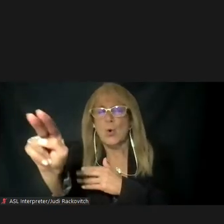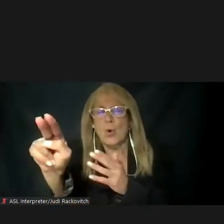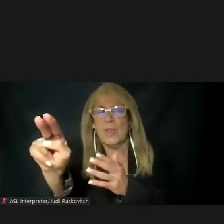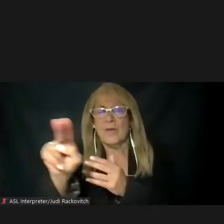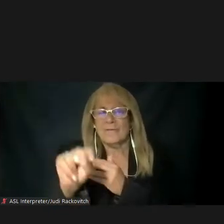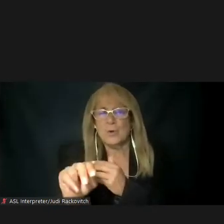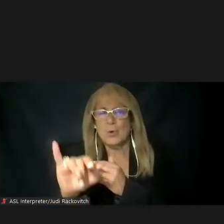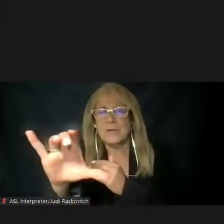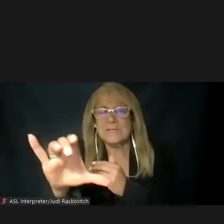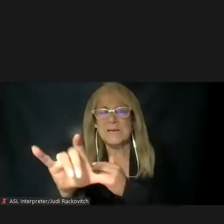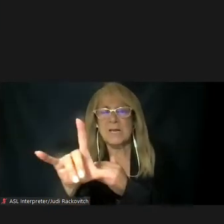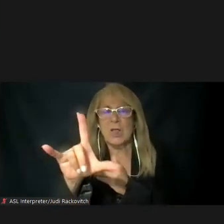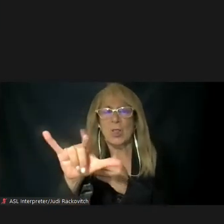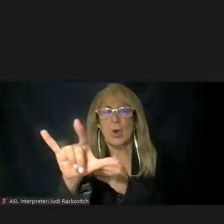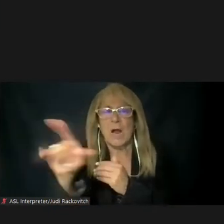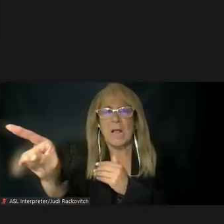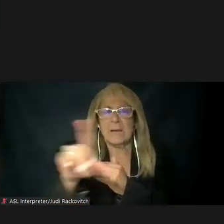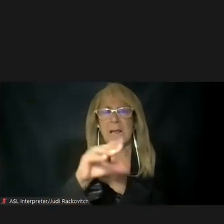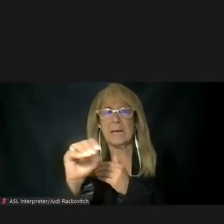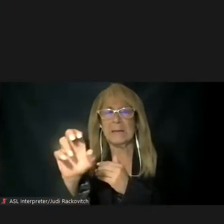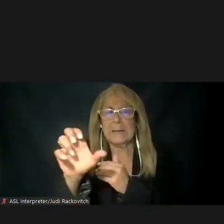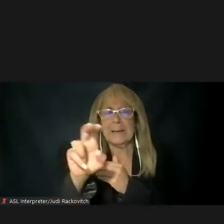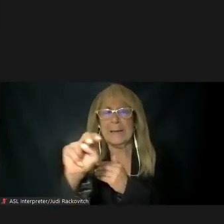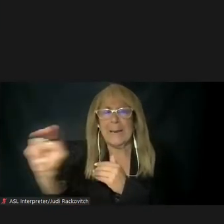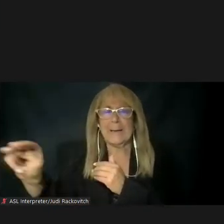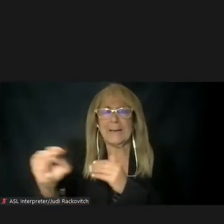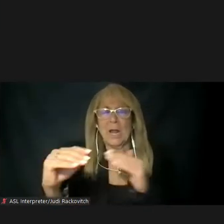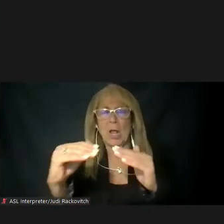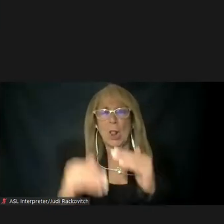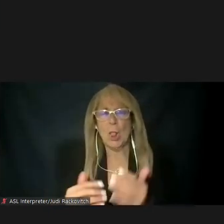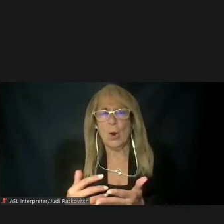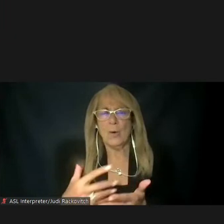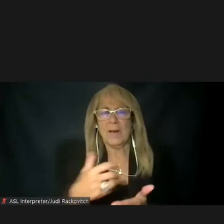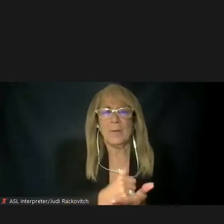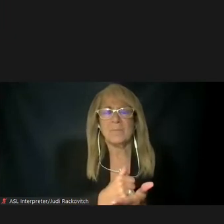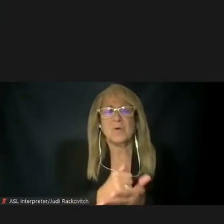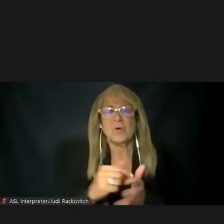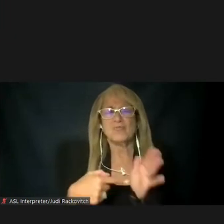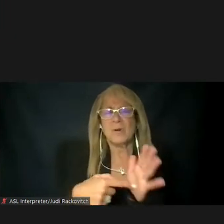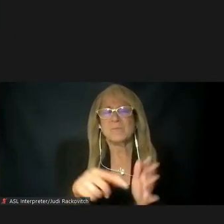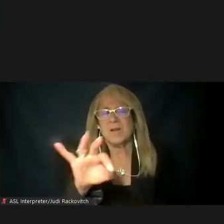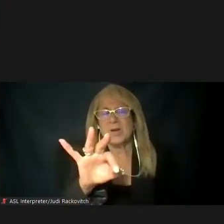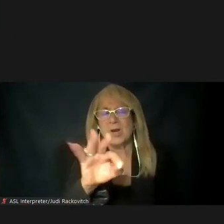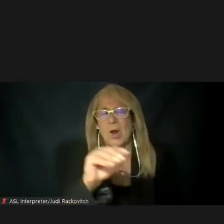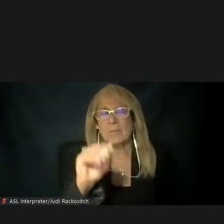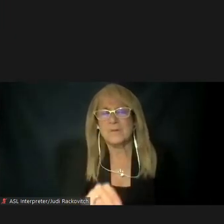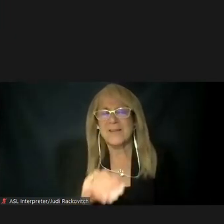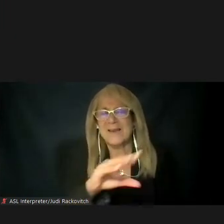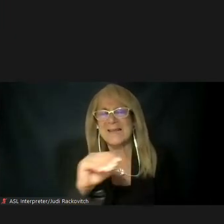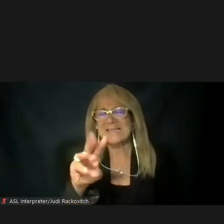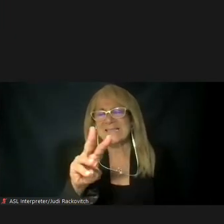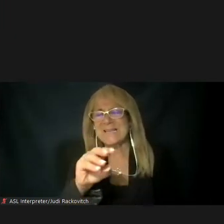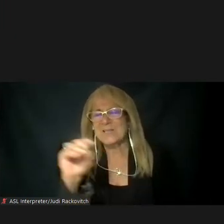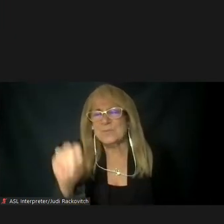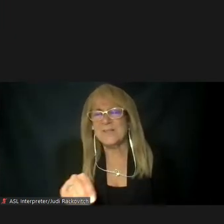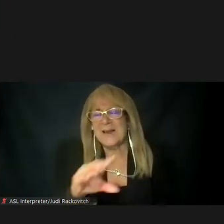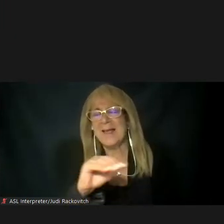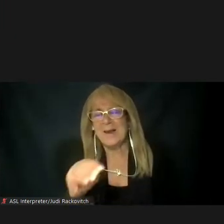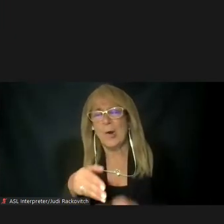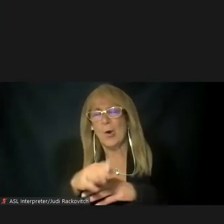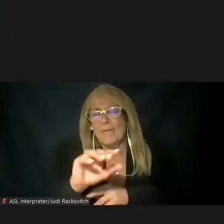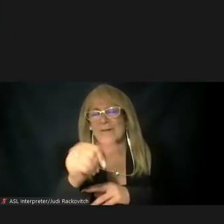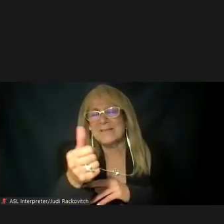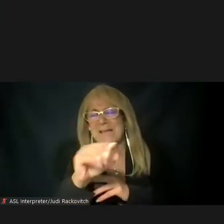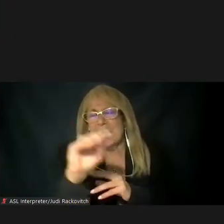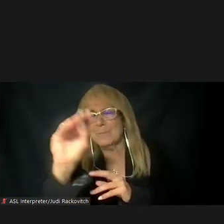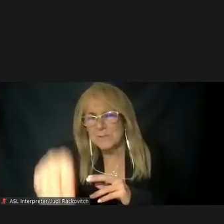Island, and in Connecticut, while the low-income population represents over 9%, about 6%, and over 10%, respectively. About